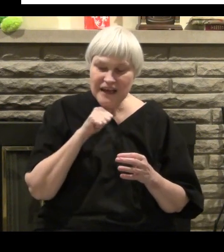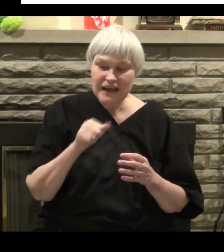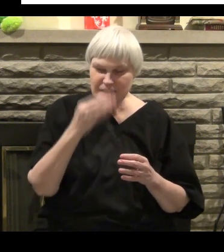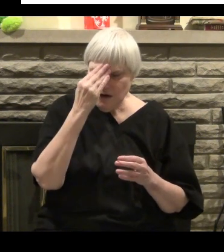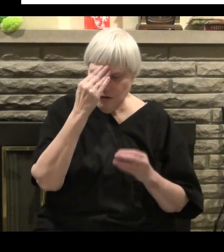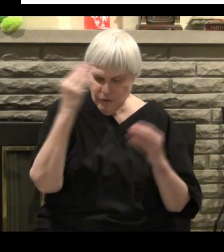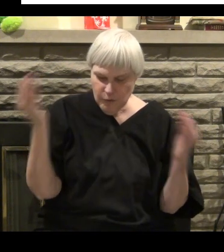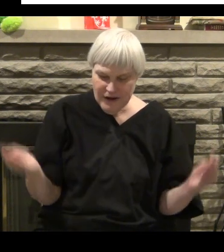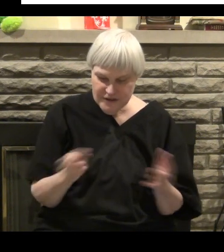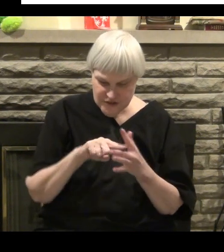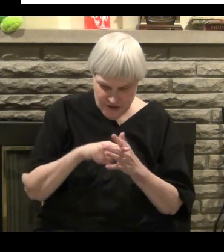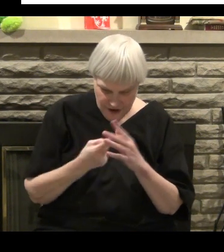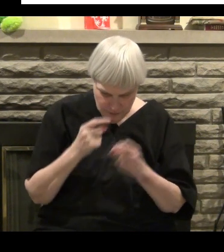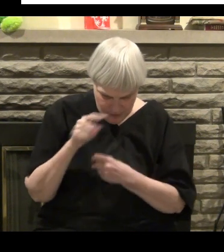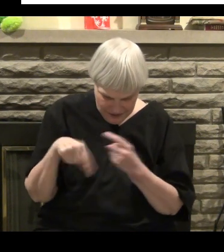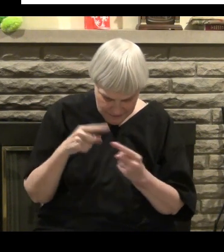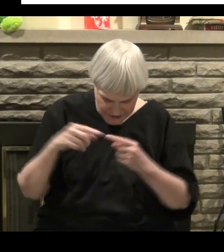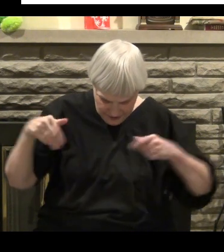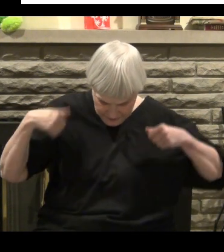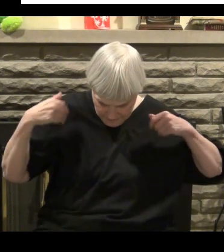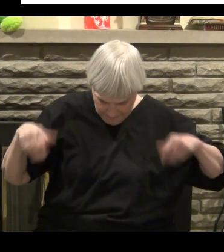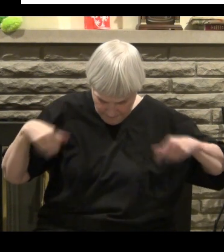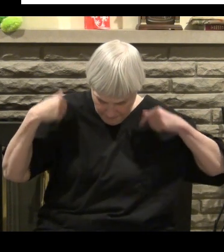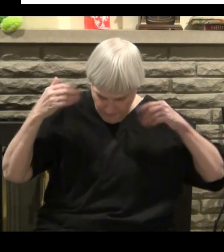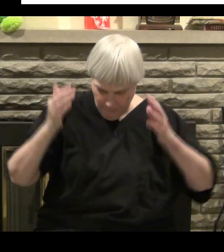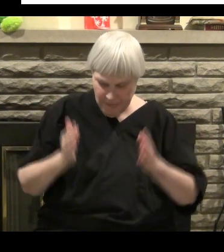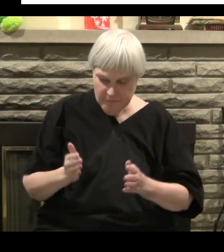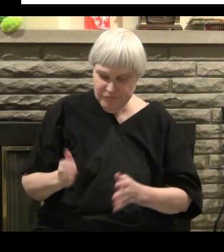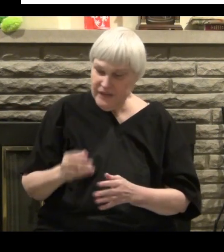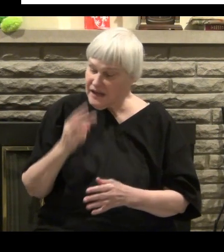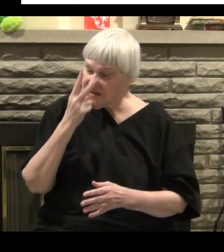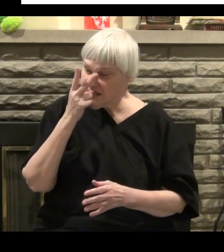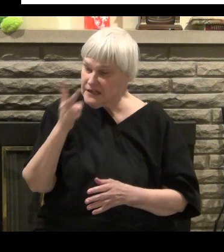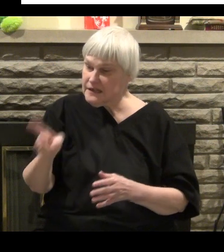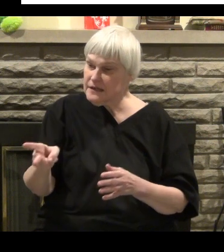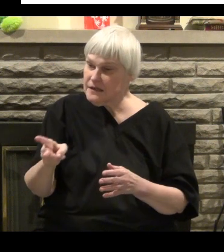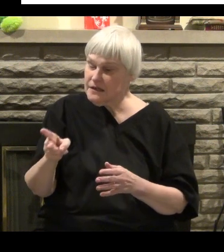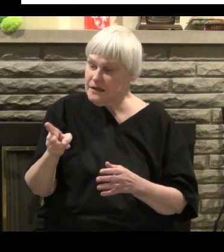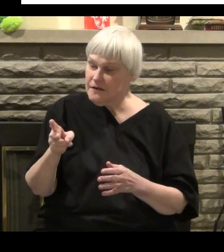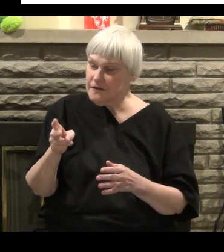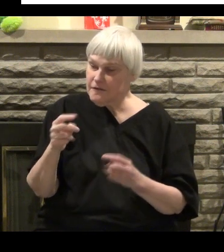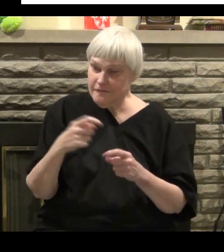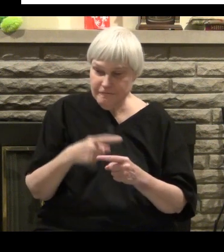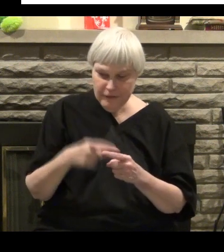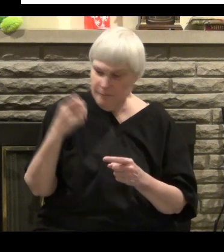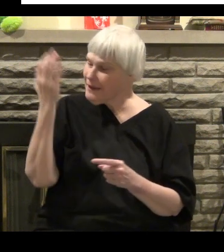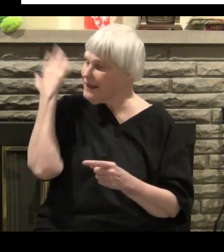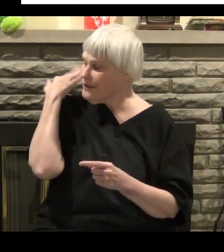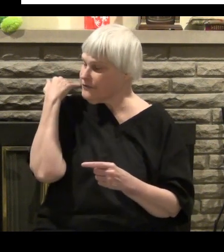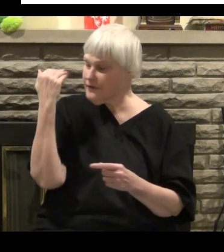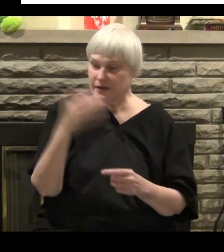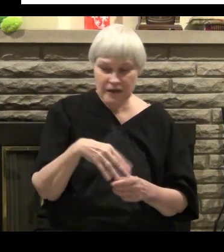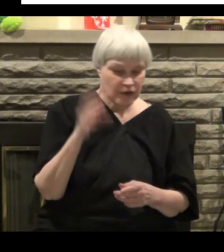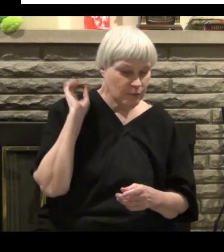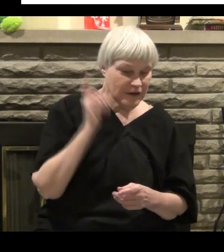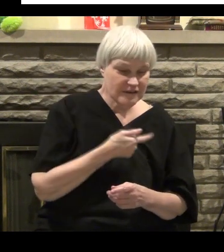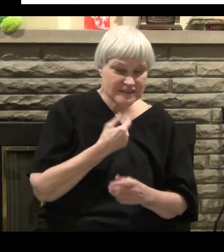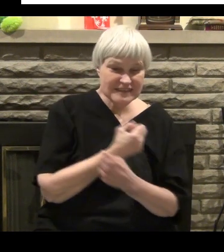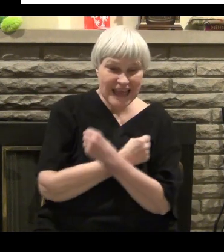If you would have been asked me to explain it at the time I couldn't have done it. I wouldn't know where to have started at that point like that.